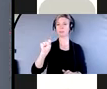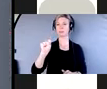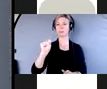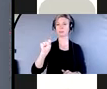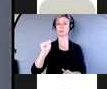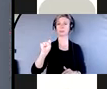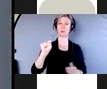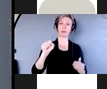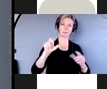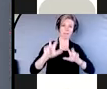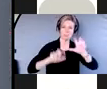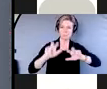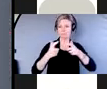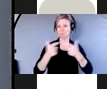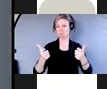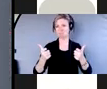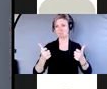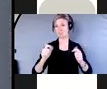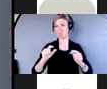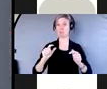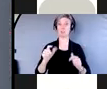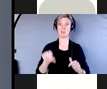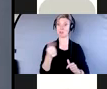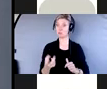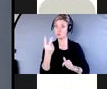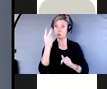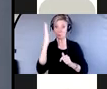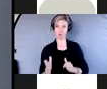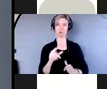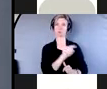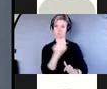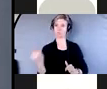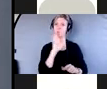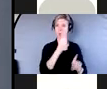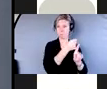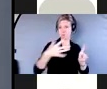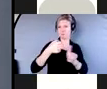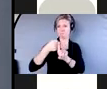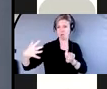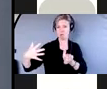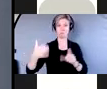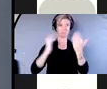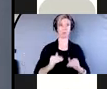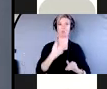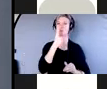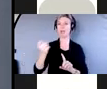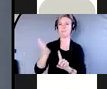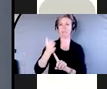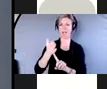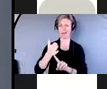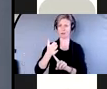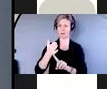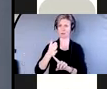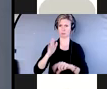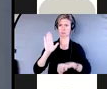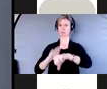in more detail, but things around red flags, changes of powers of attorney, money that's gone missing from